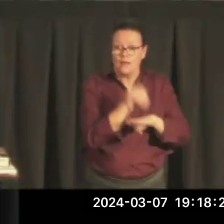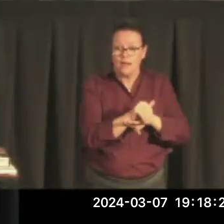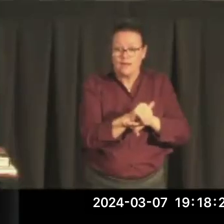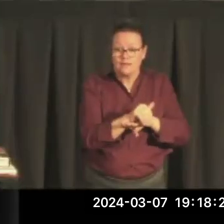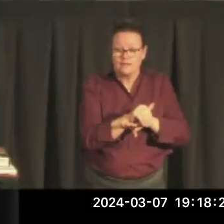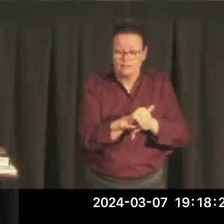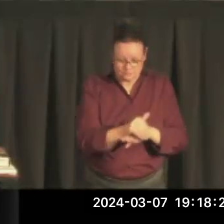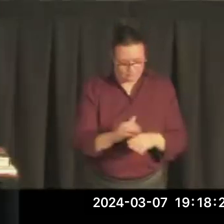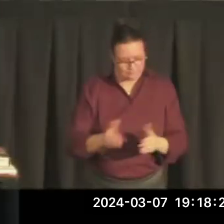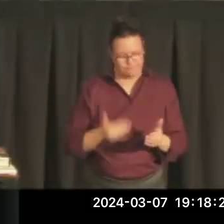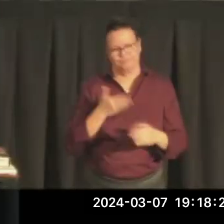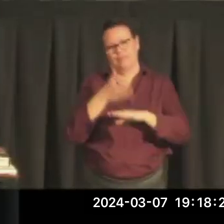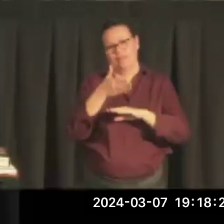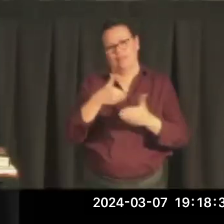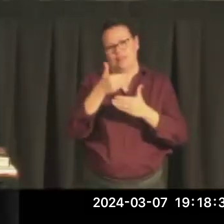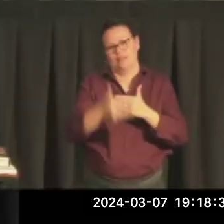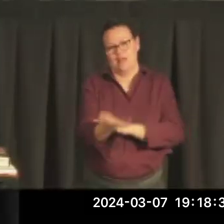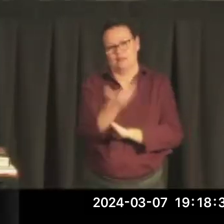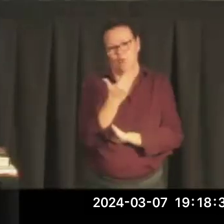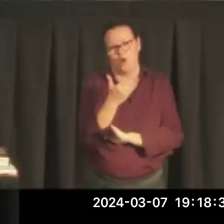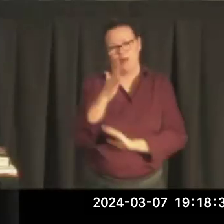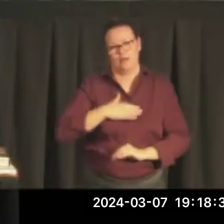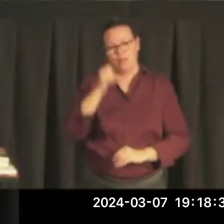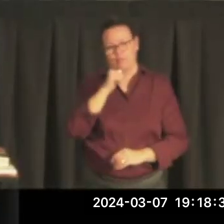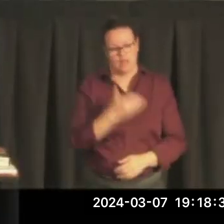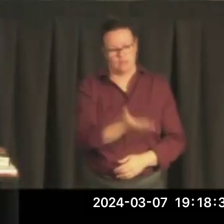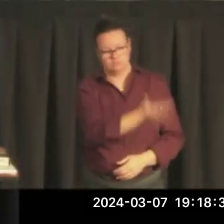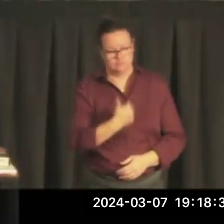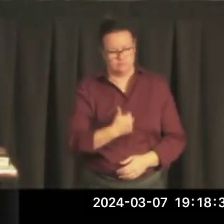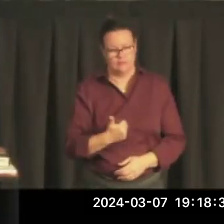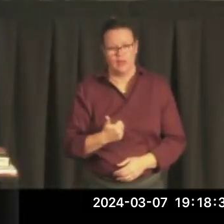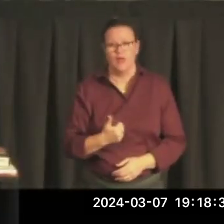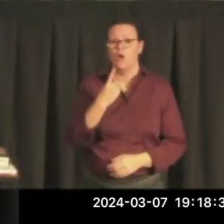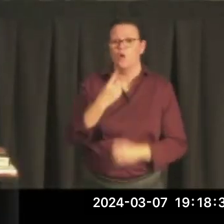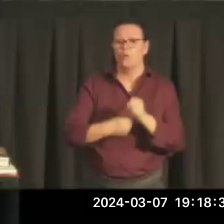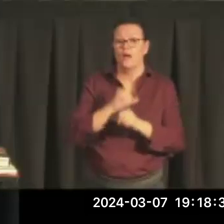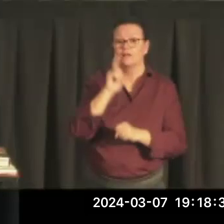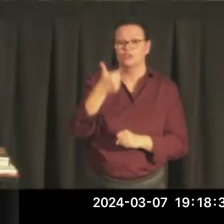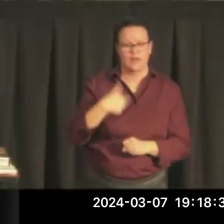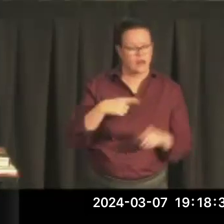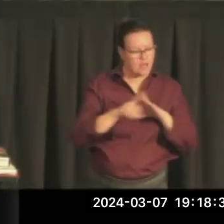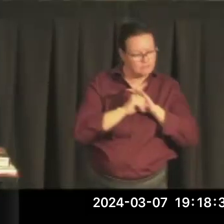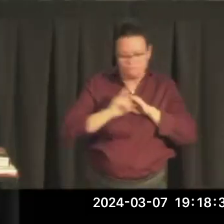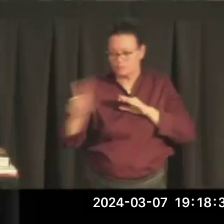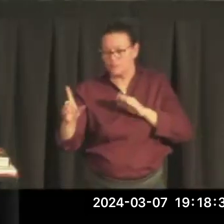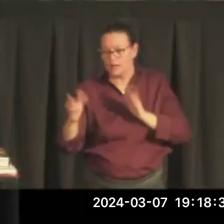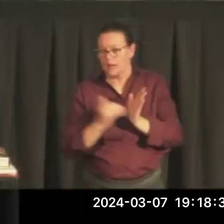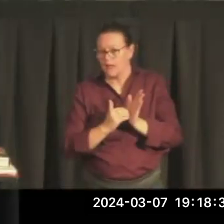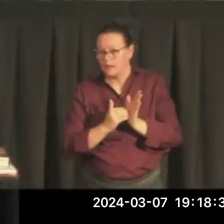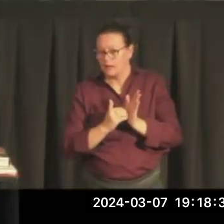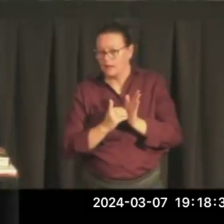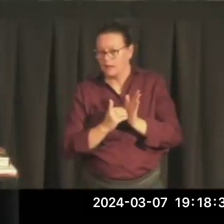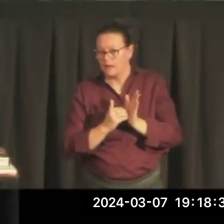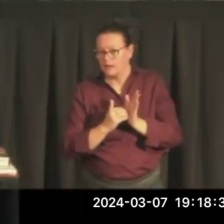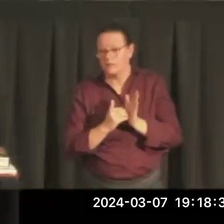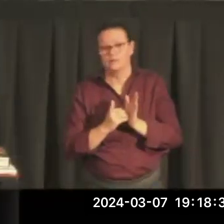The next morning, I returned to my aunt. A year later, I ran away from home again. What he doesn't say is that he spent a